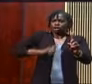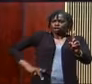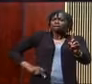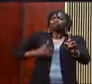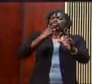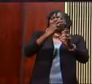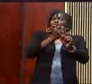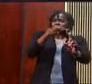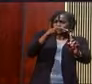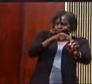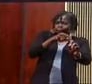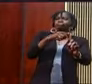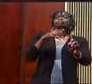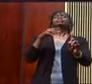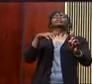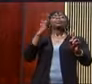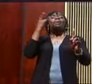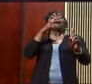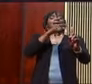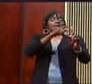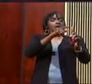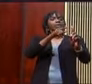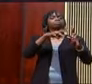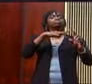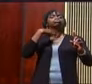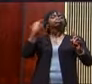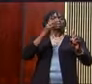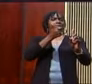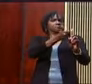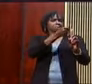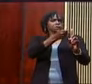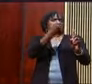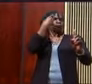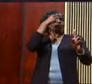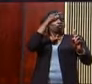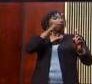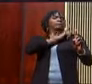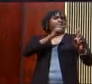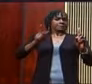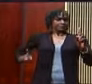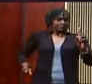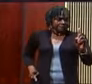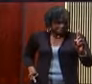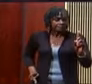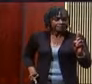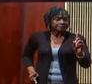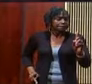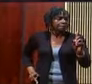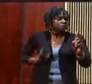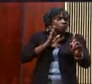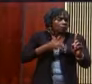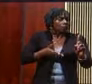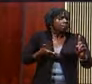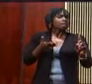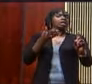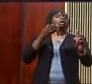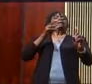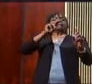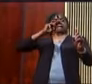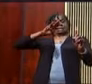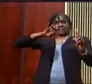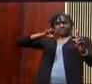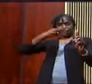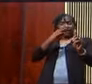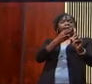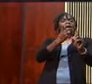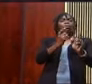Because Nehemiah would put his life on the line for the king. And I'm not even done. Nehemiah, when he